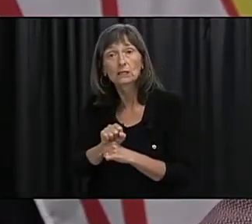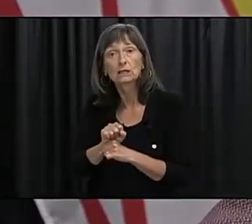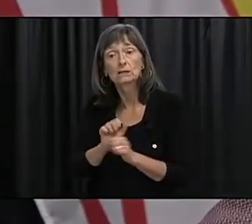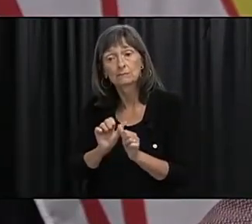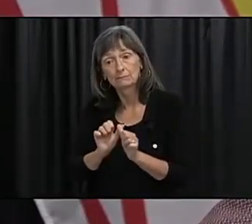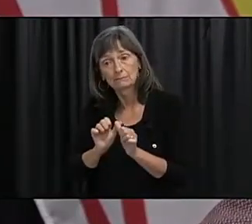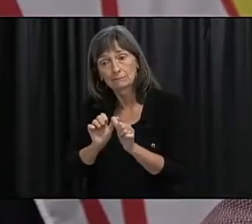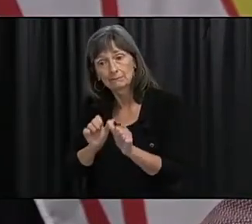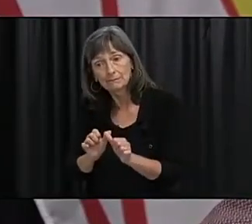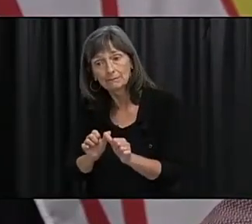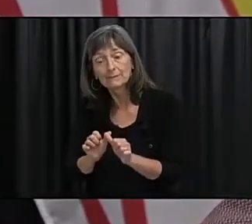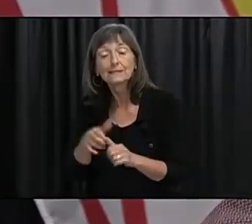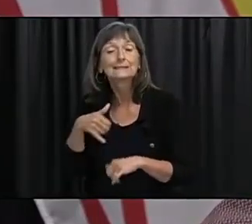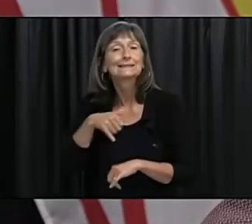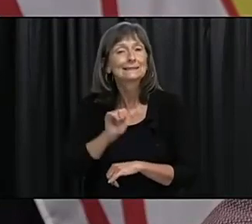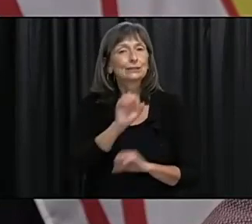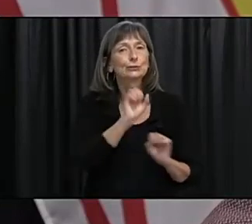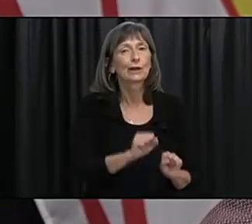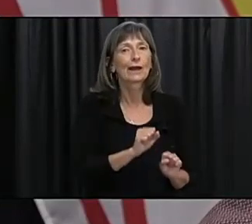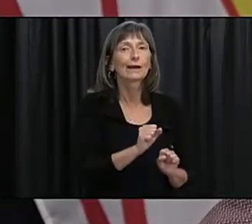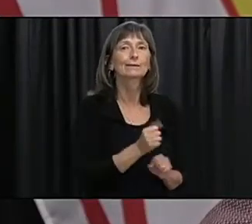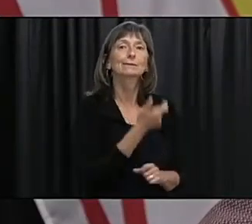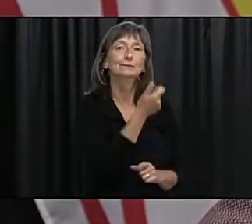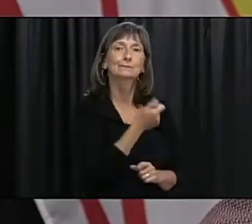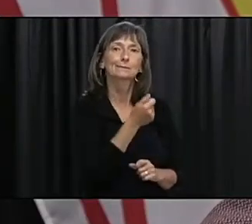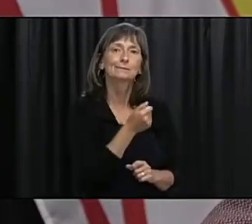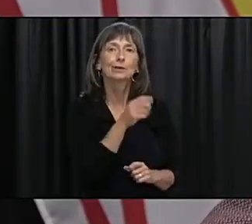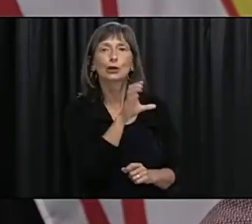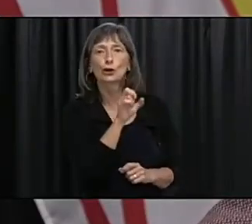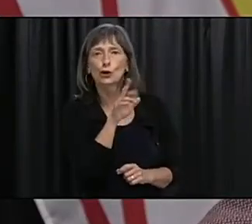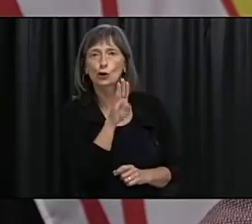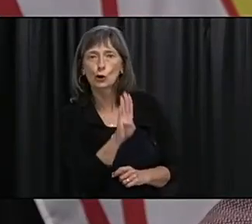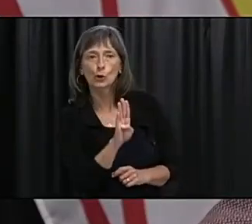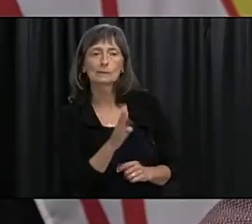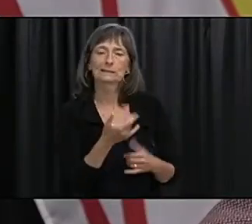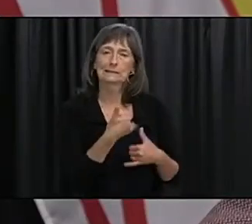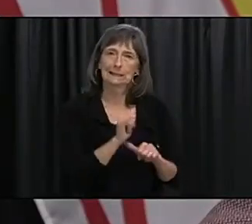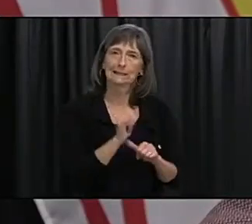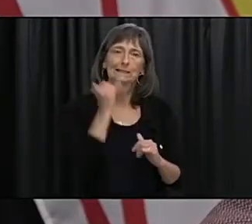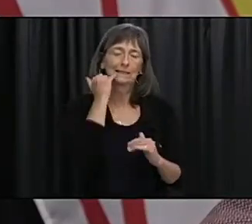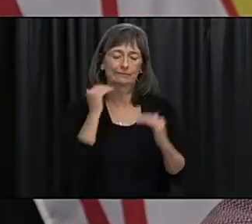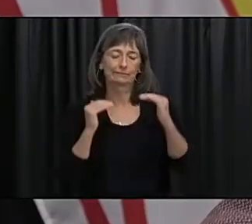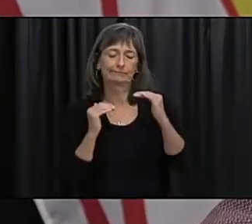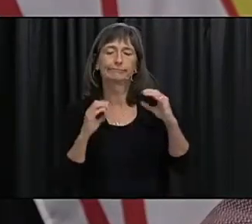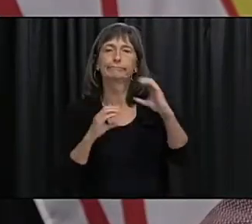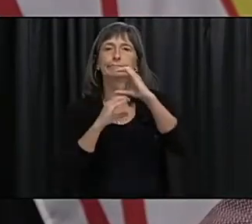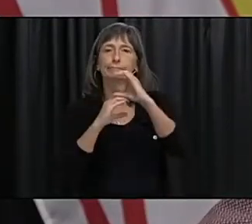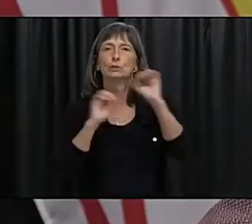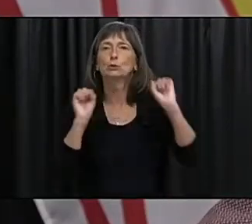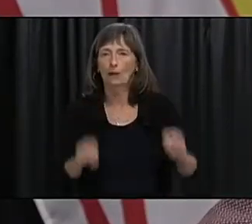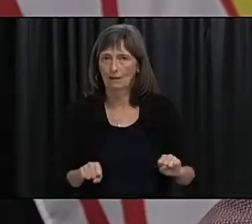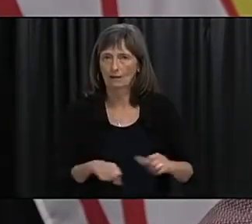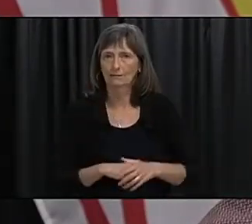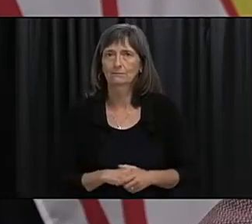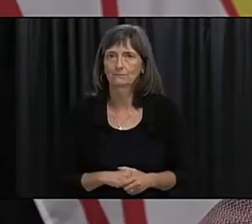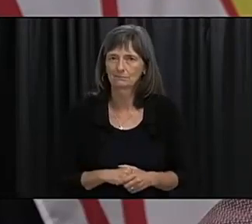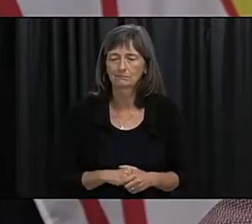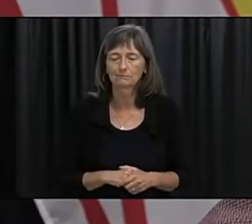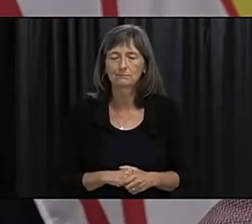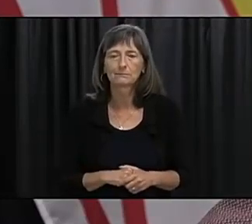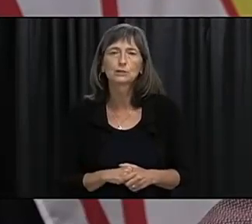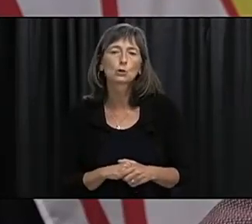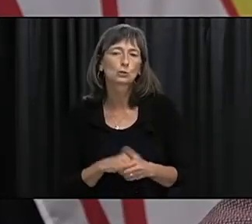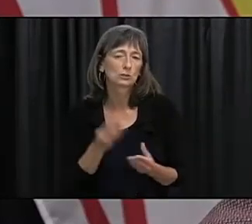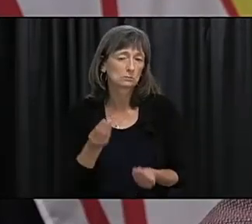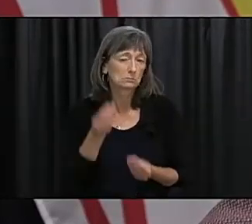to continue to collect some of federal supports as well if you find yourself where you seen a significant drop in compensation